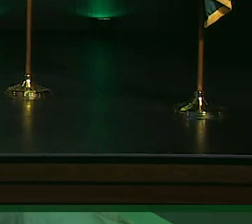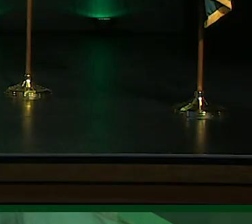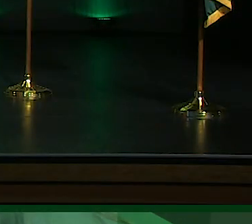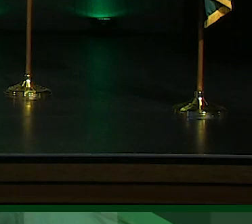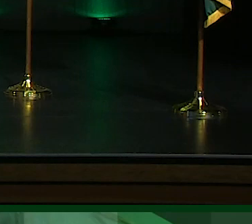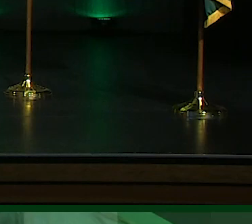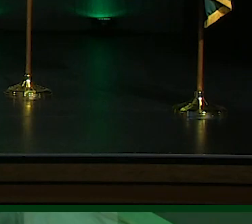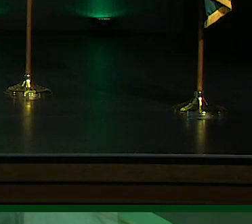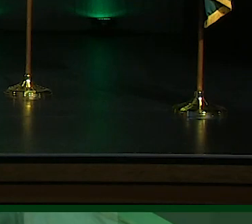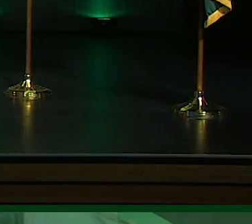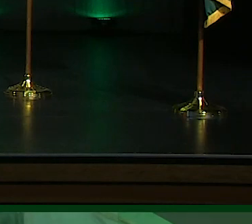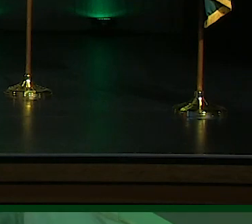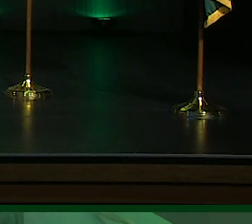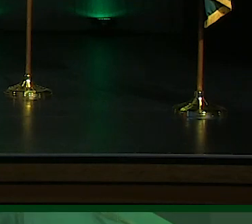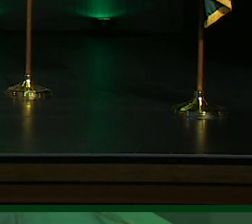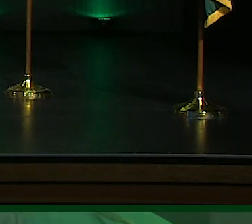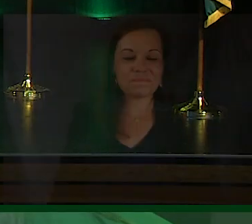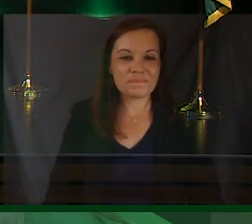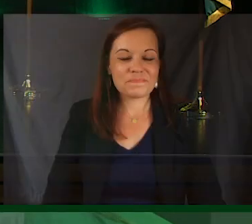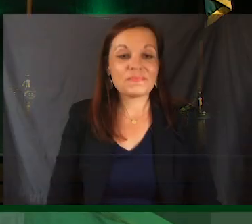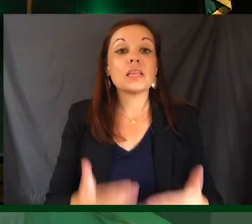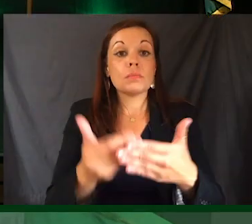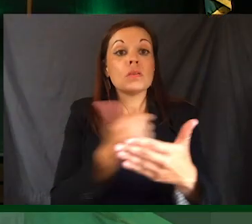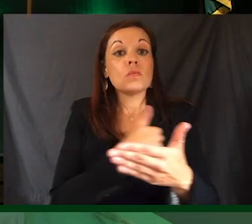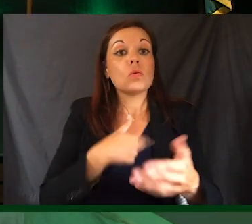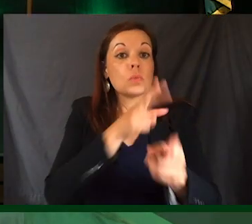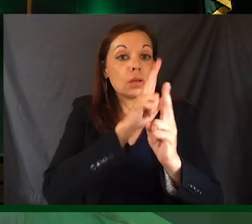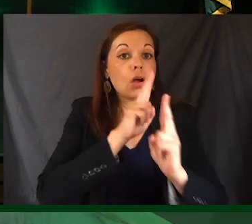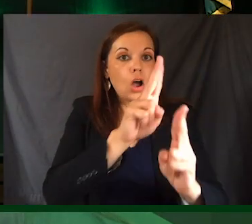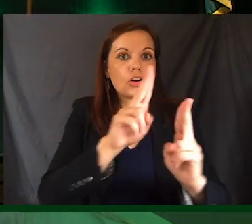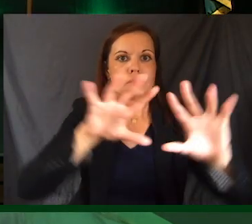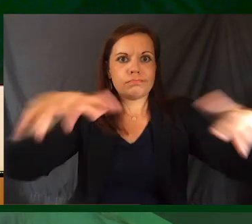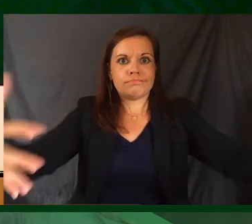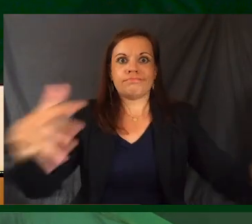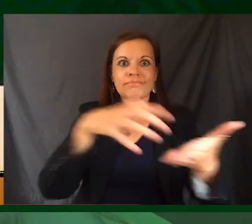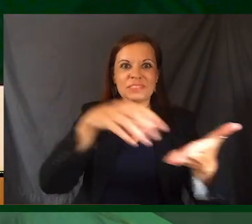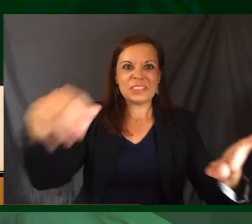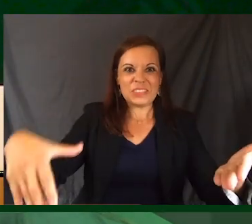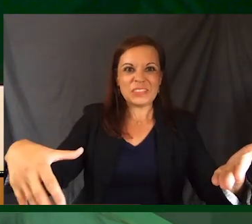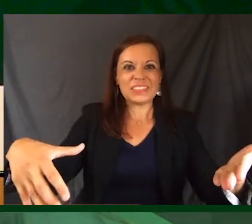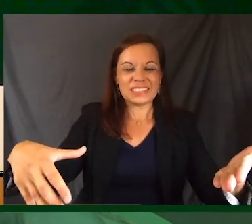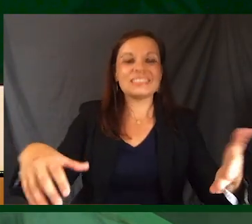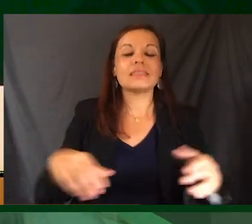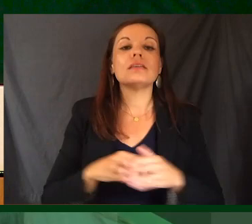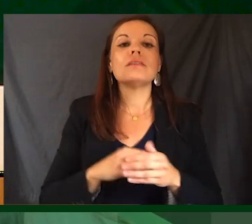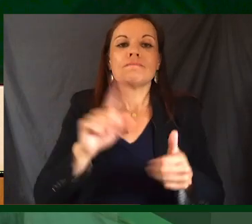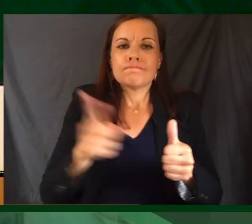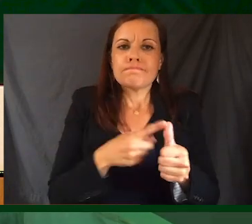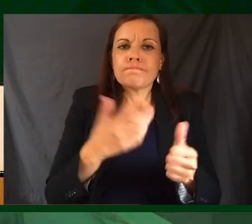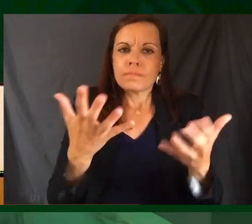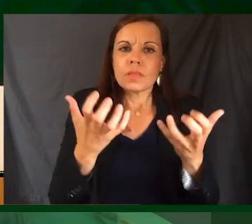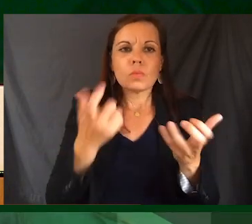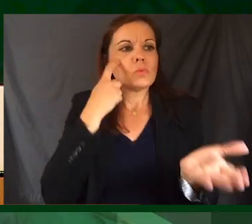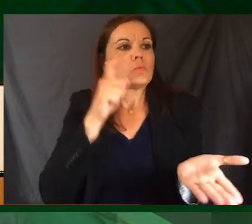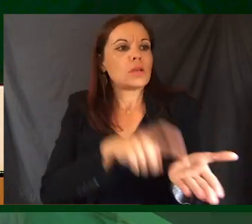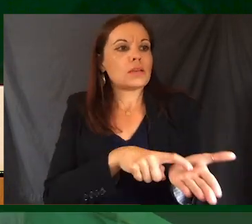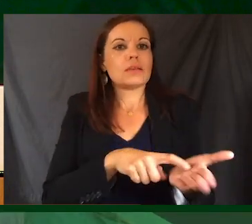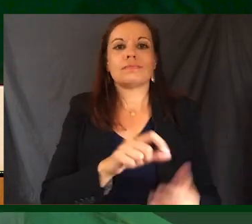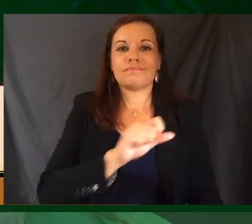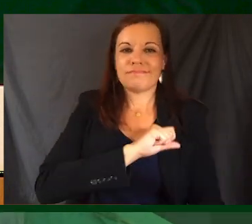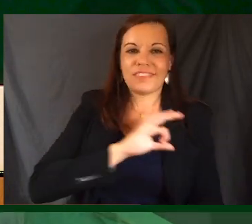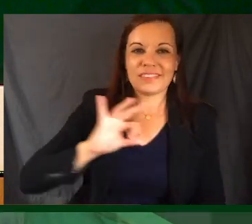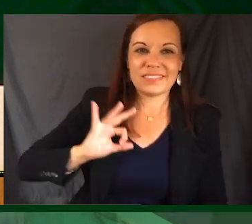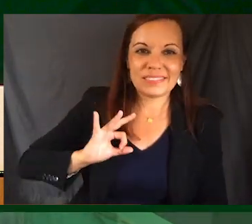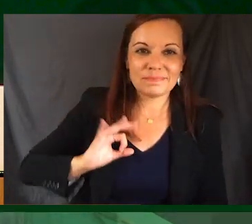Before we honor and recognize Green River College's wonderful students, I'd like to take an opportunity to recognize its faculty.